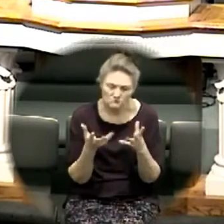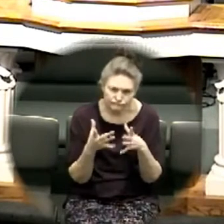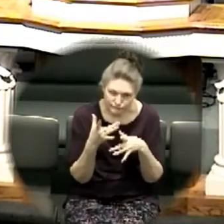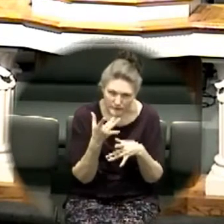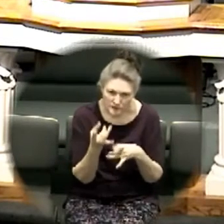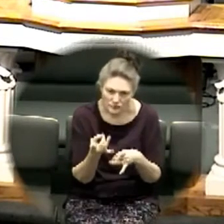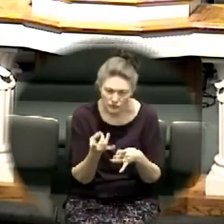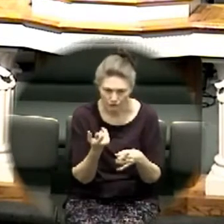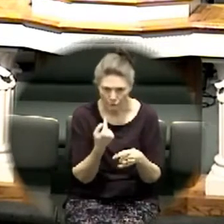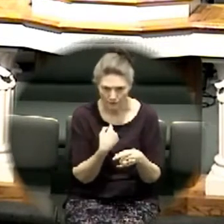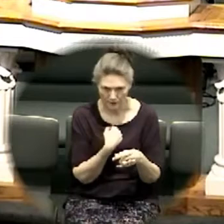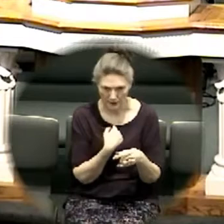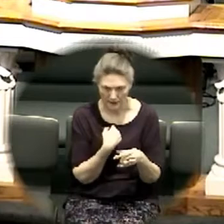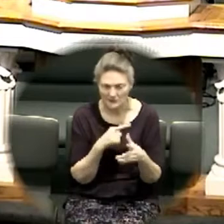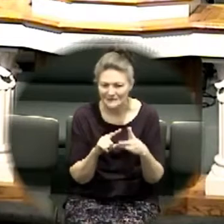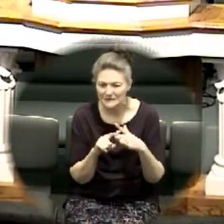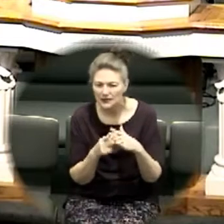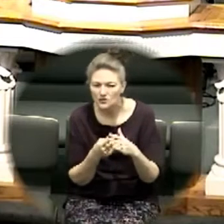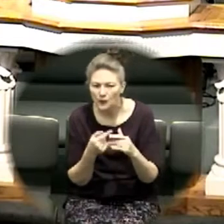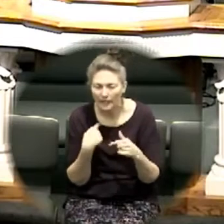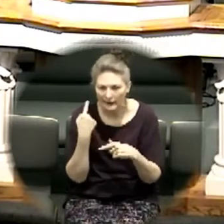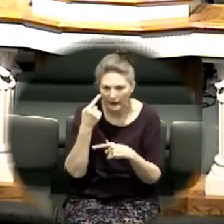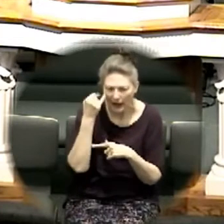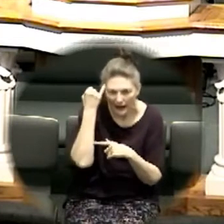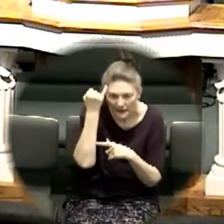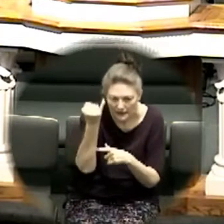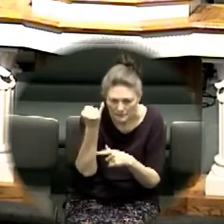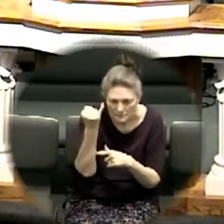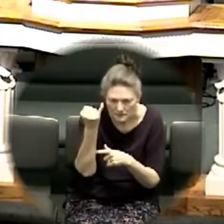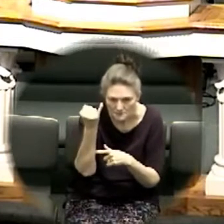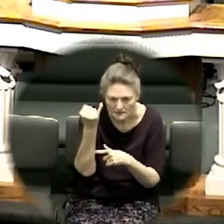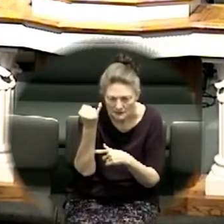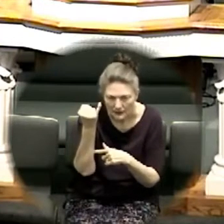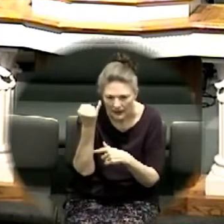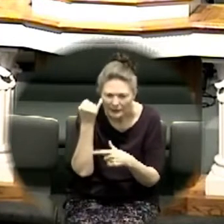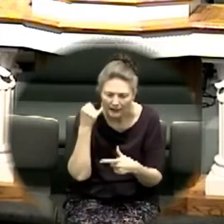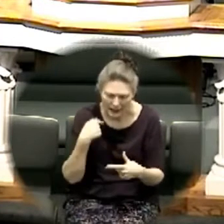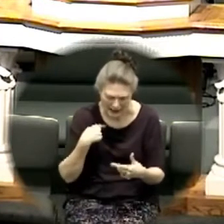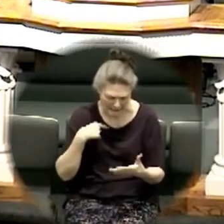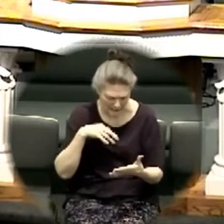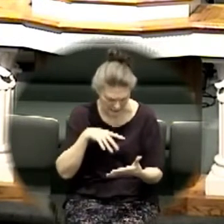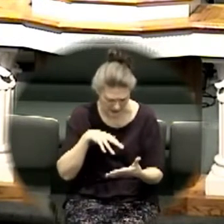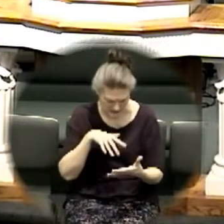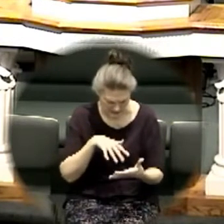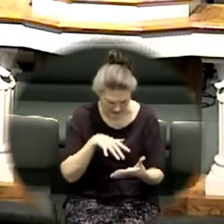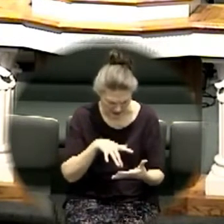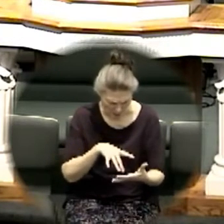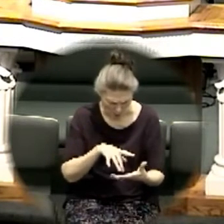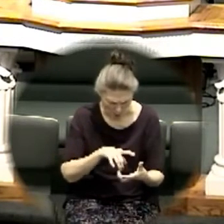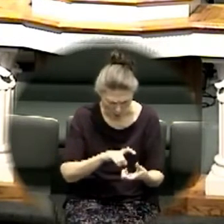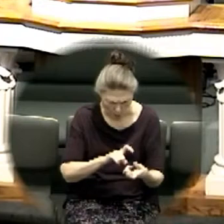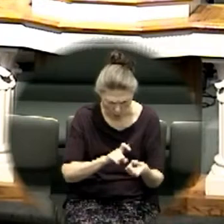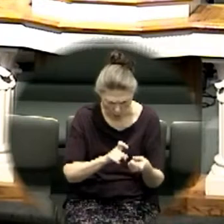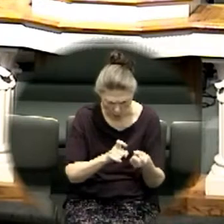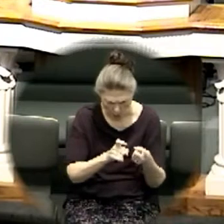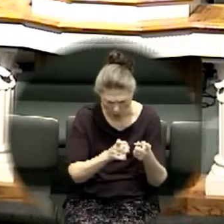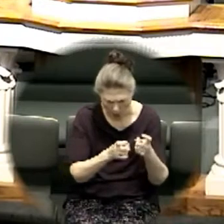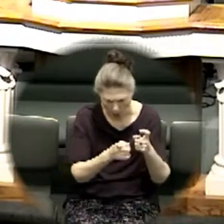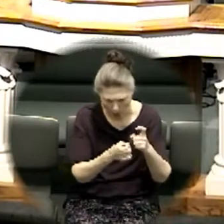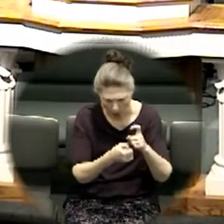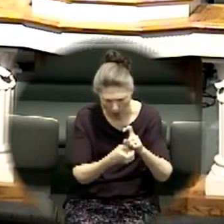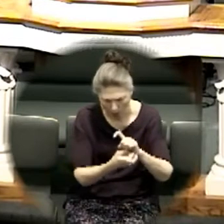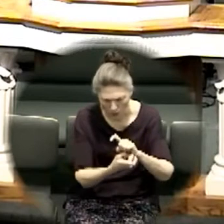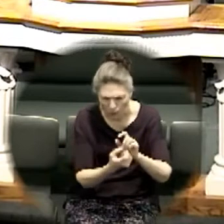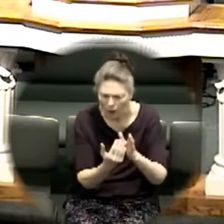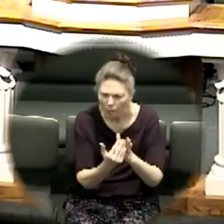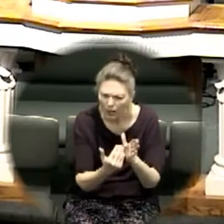interesting to me because it started out with a thought and as i studied it it turned around into a lesson and then it almost